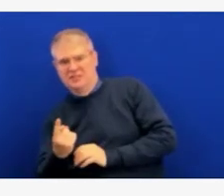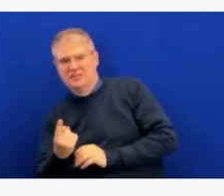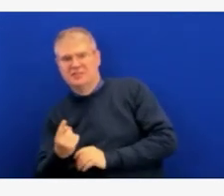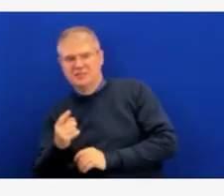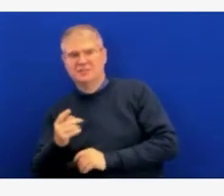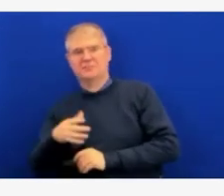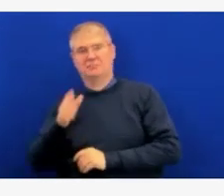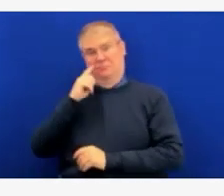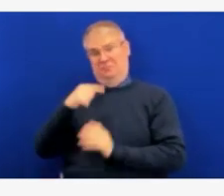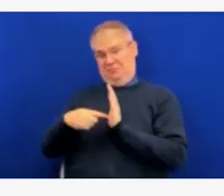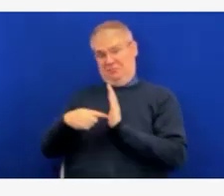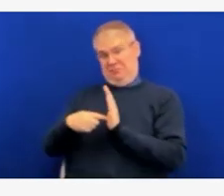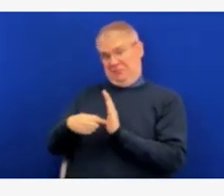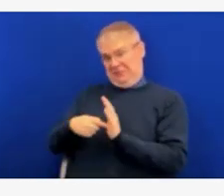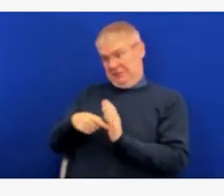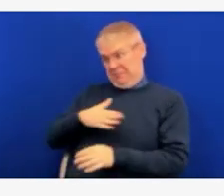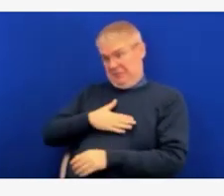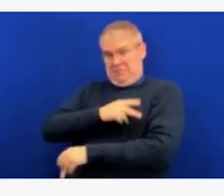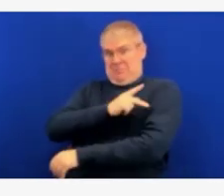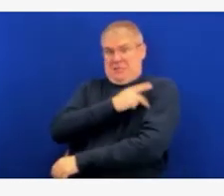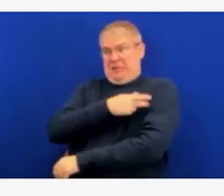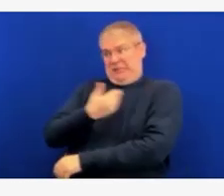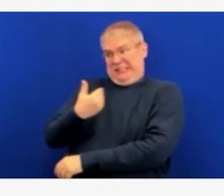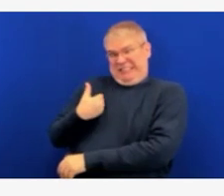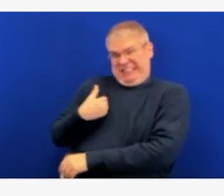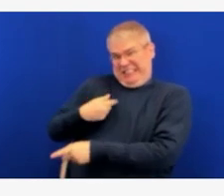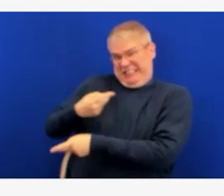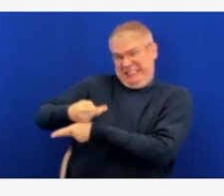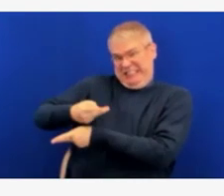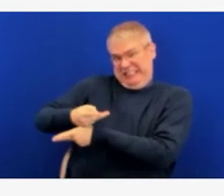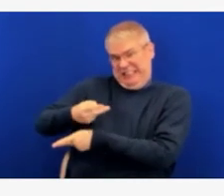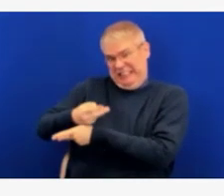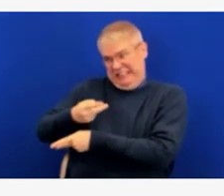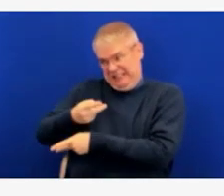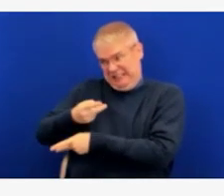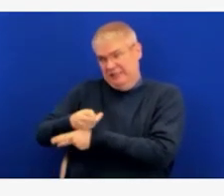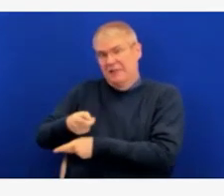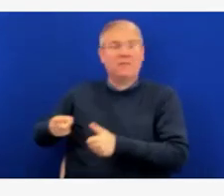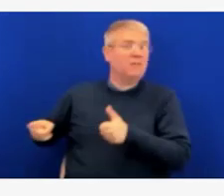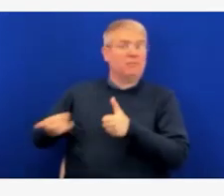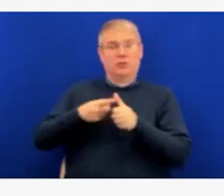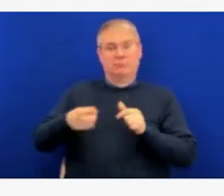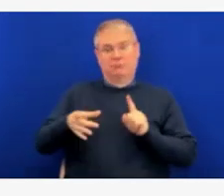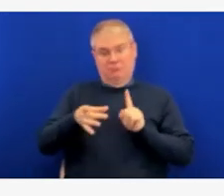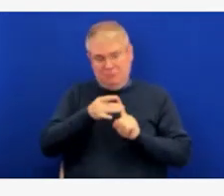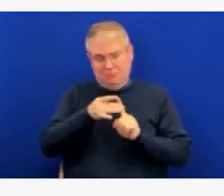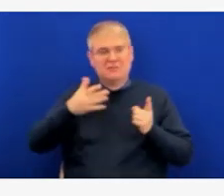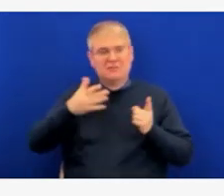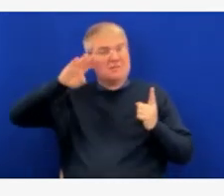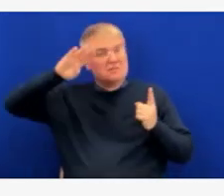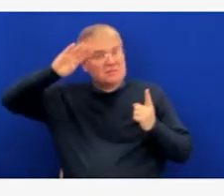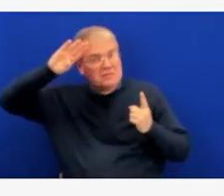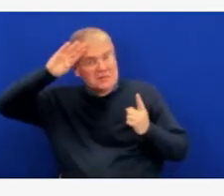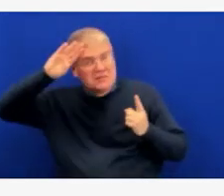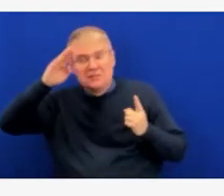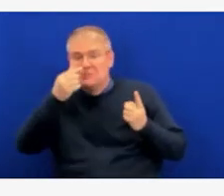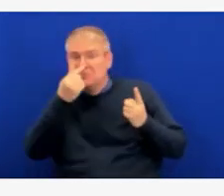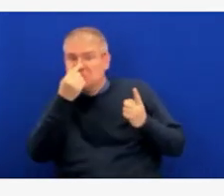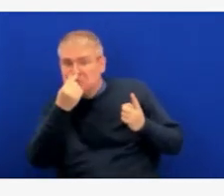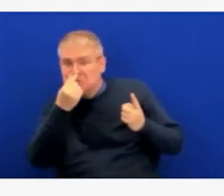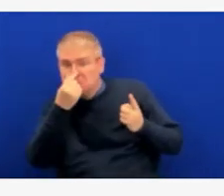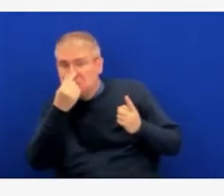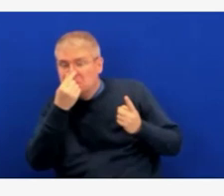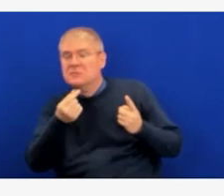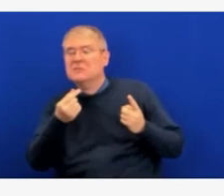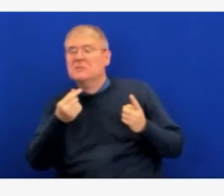and some upper respiratory, like coughing and runny nose for a few days, was back to his normal state of health, and then about 4 weeks later